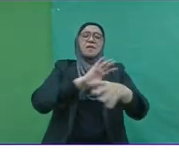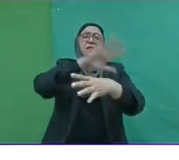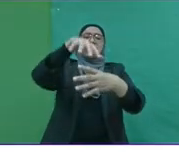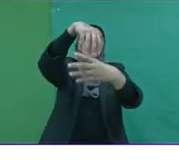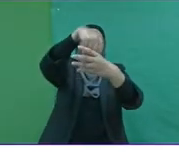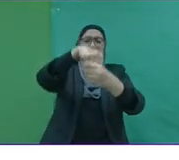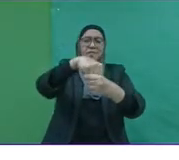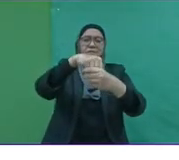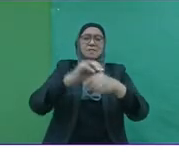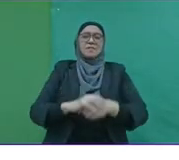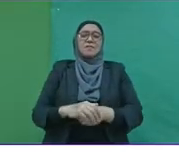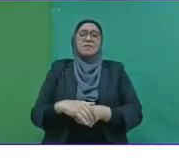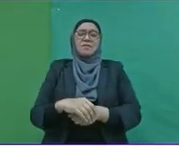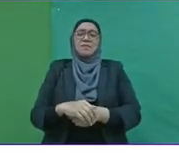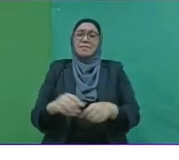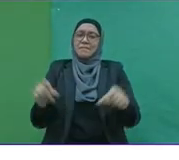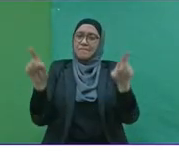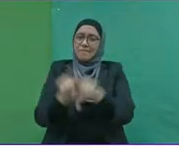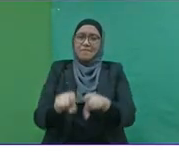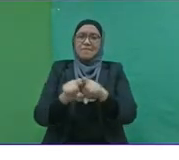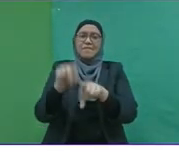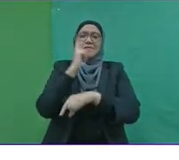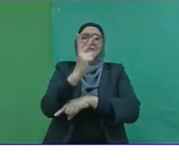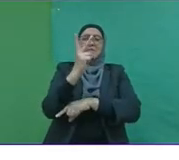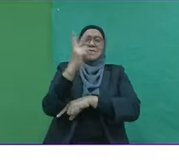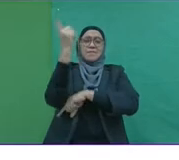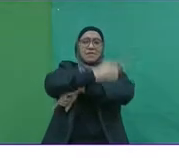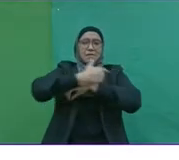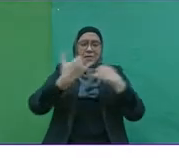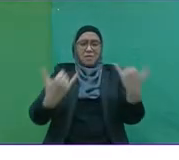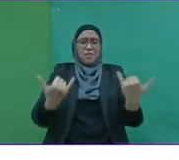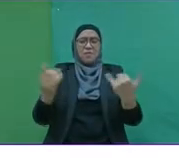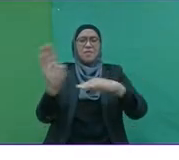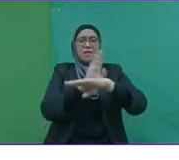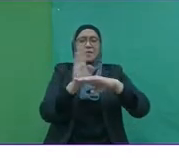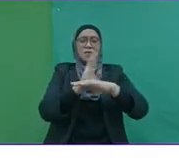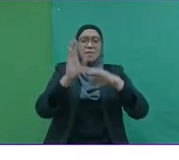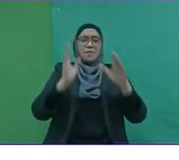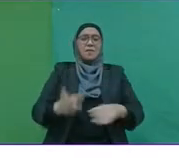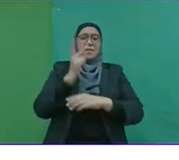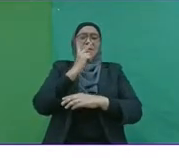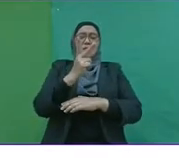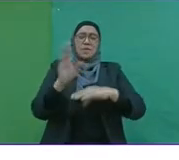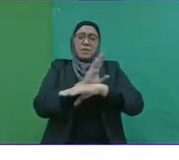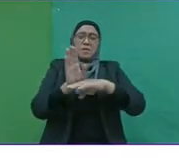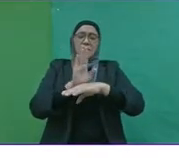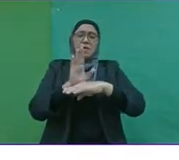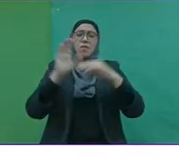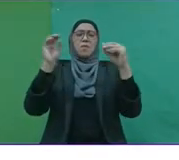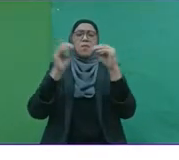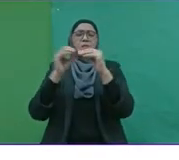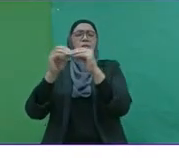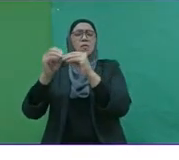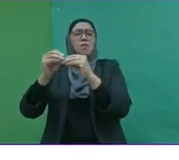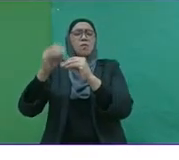and inclusive. We also see that today, entrepreneurs look at business as